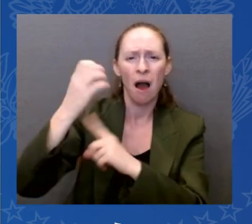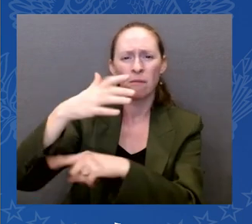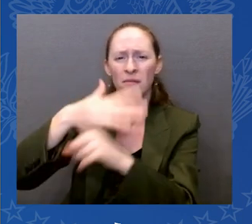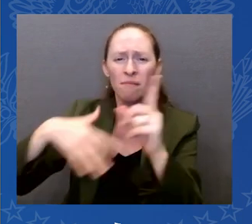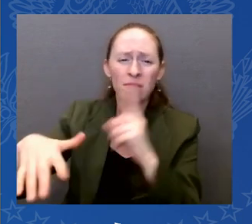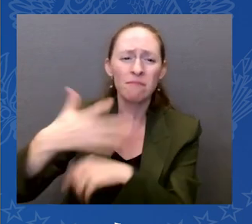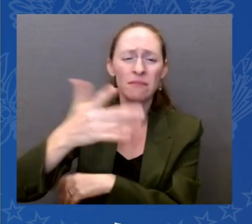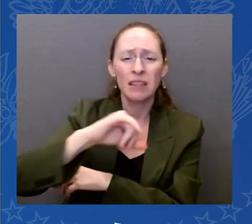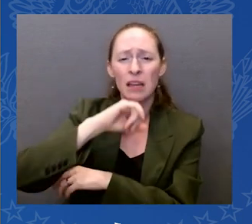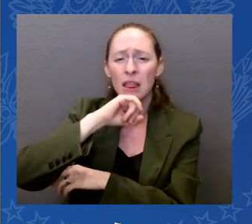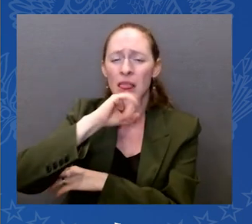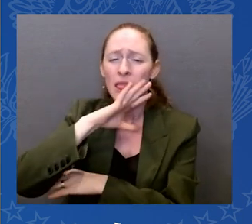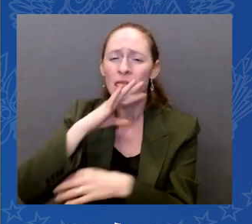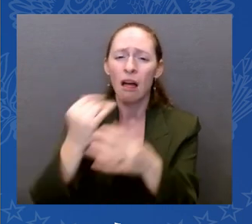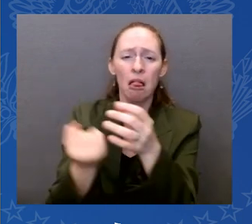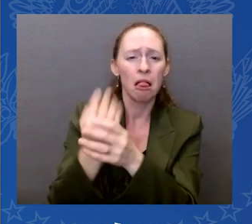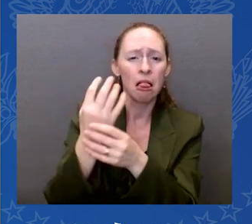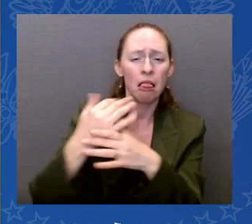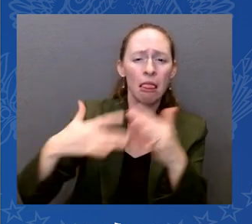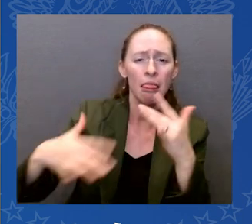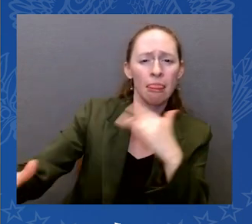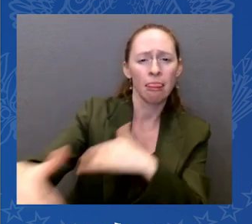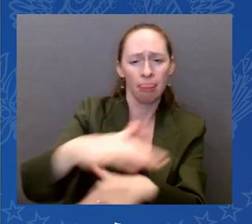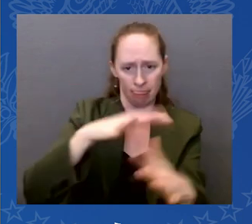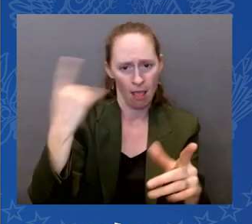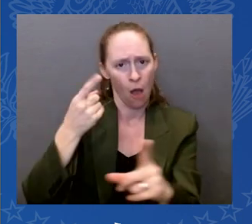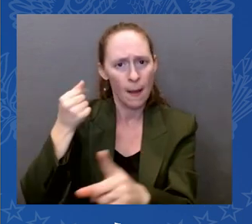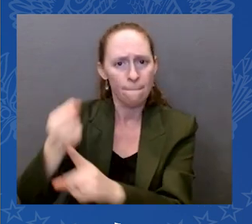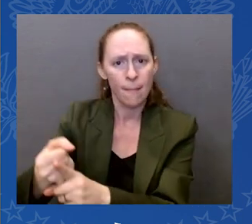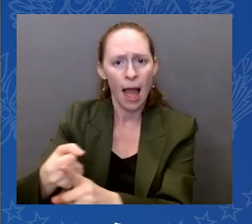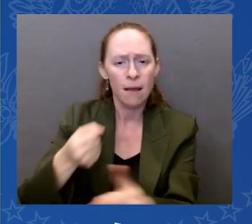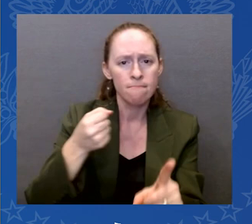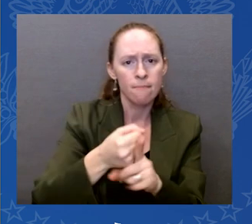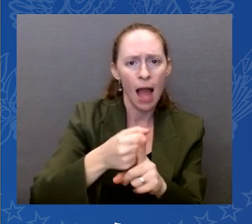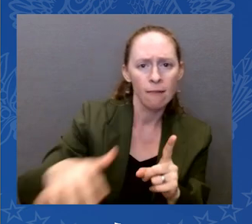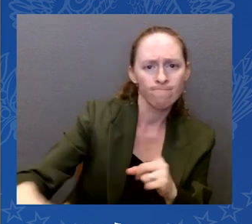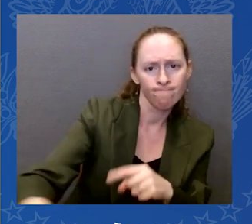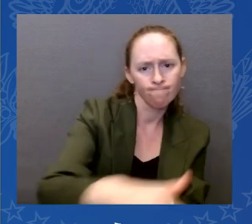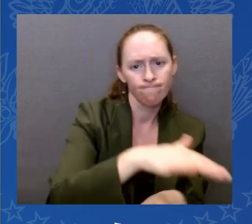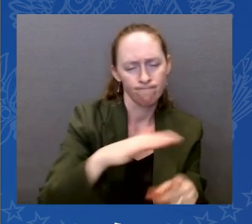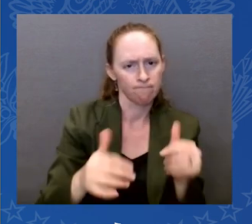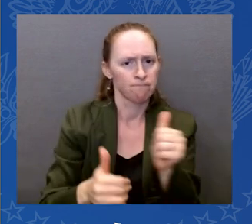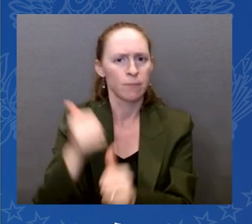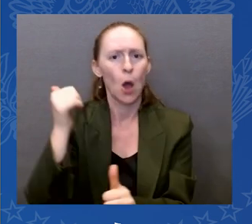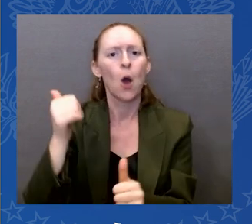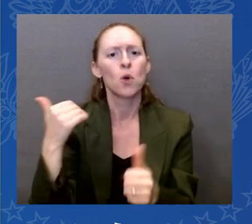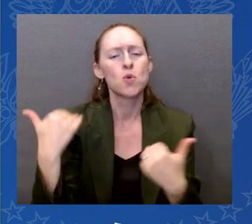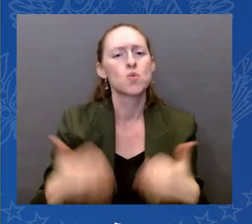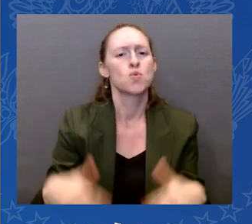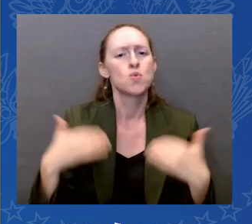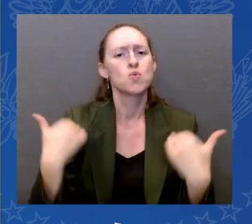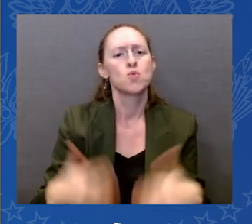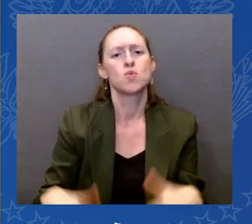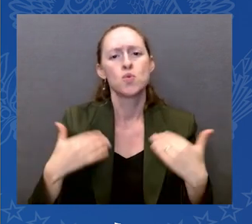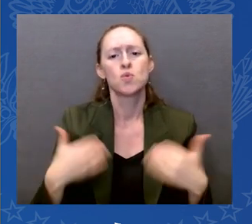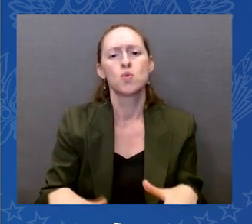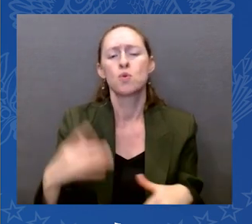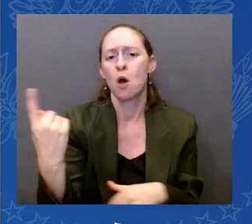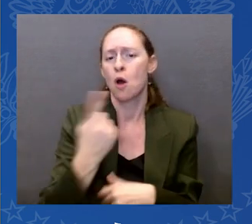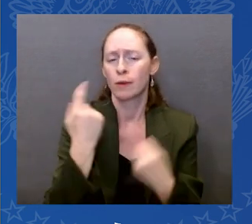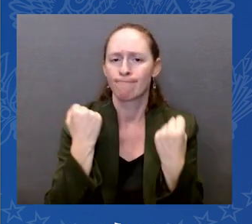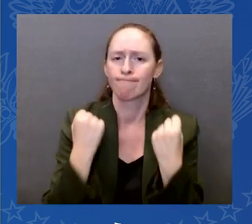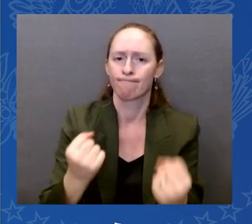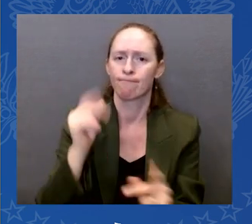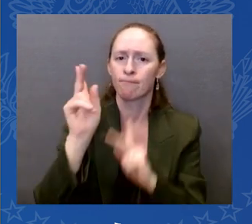able to do all this while reducing the deficit by $350 billion last year